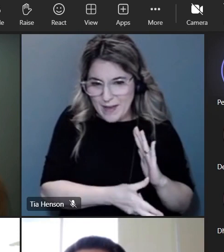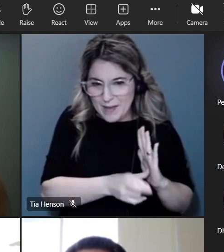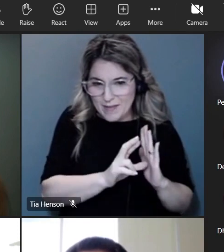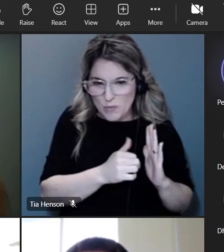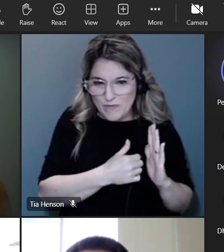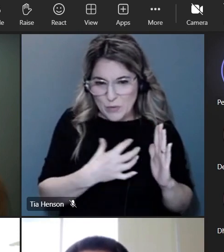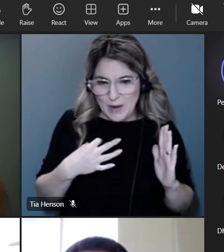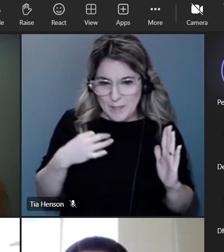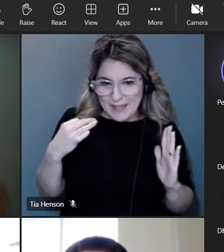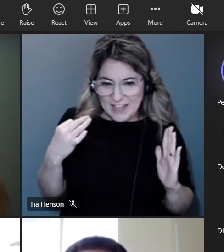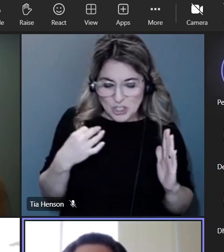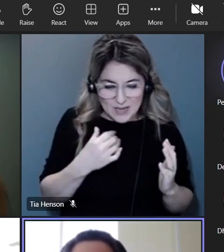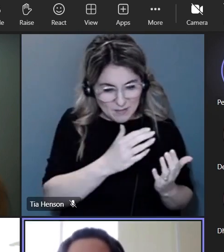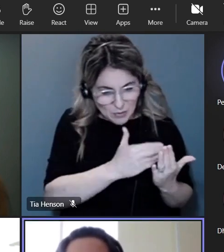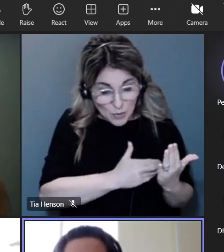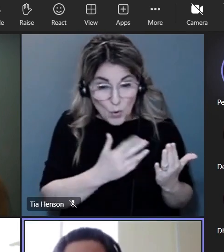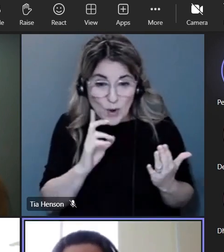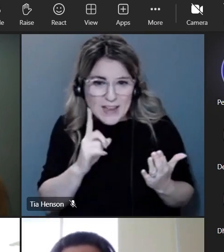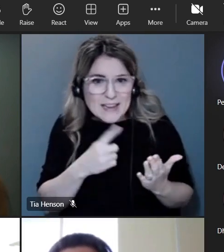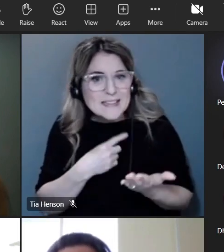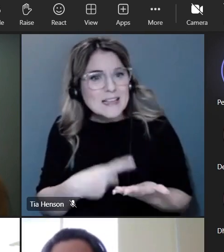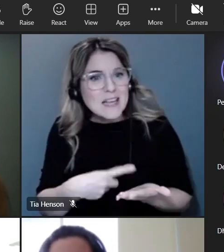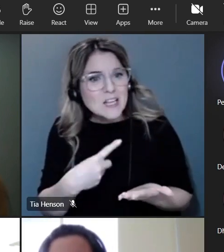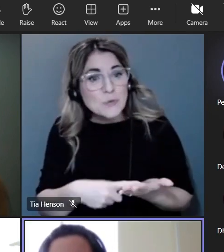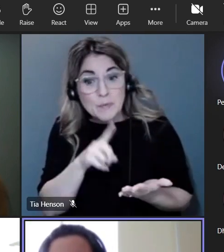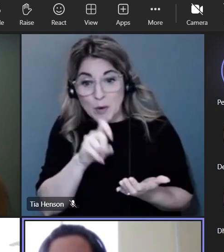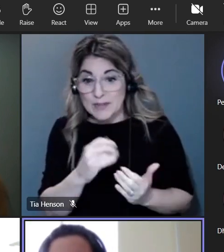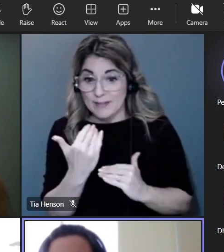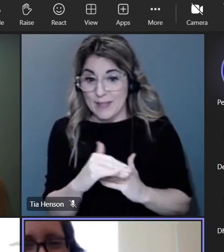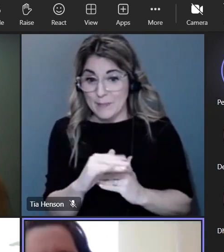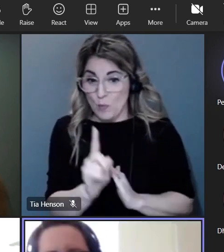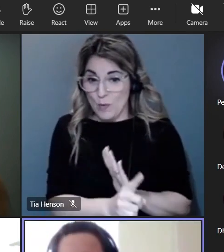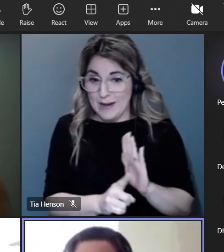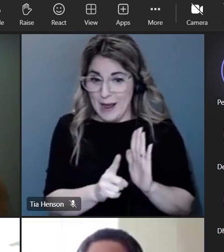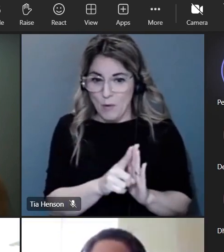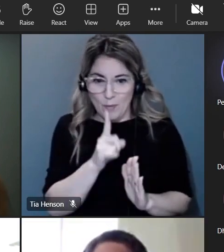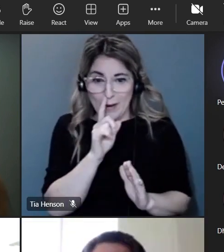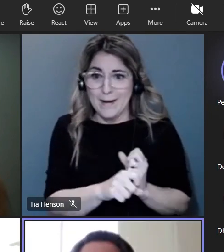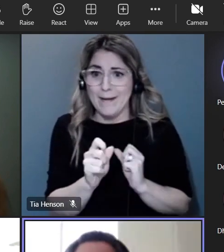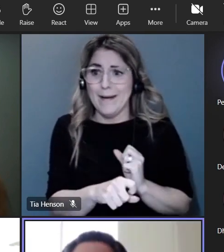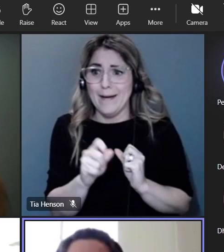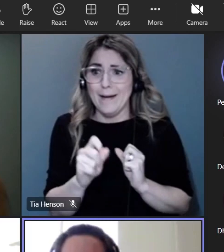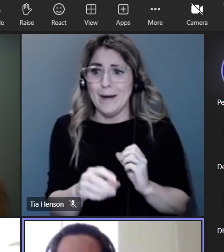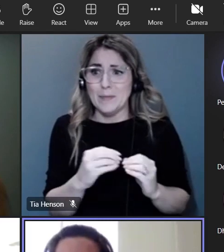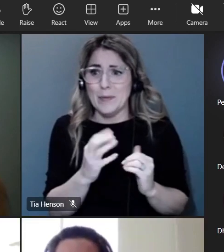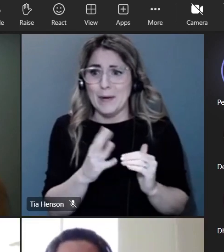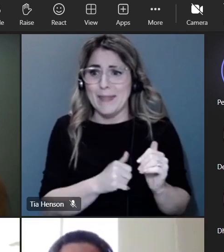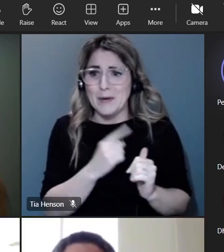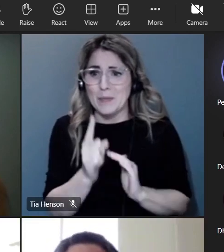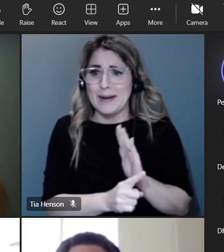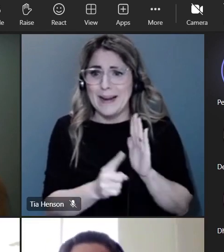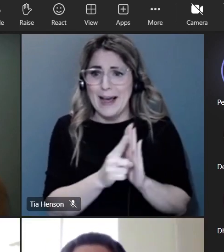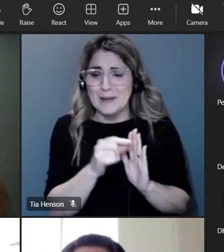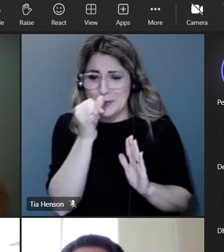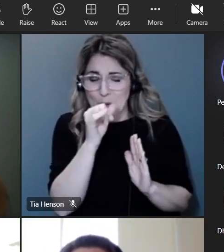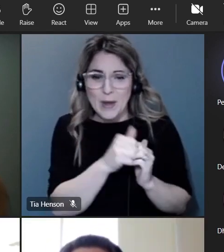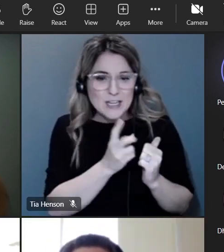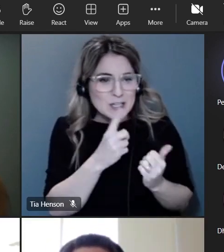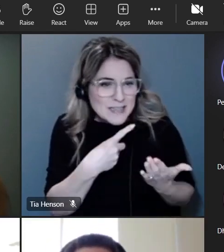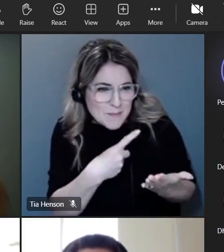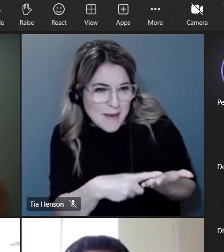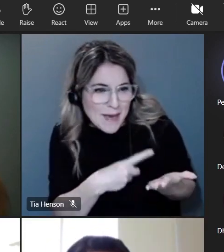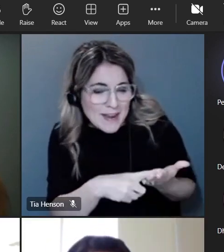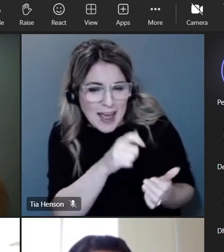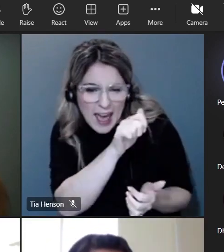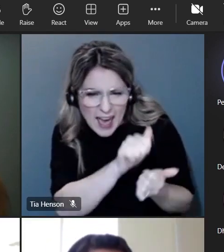discussion that was supposed to be an hour long I think it went far past that and we were just debating every single application we created